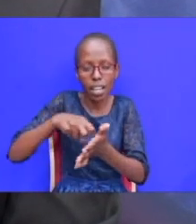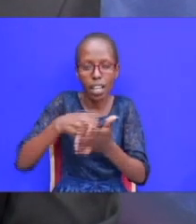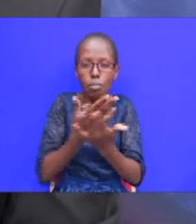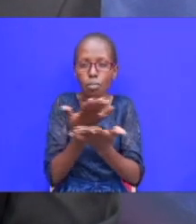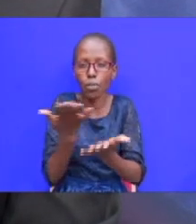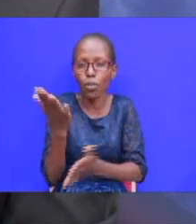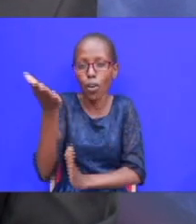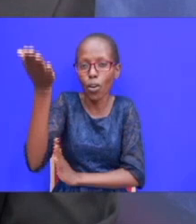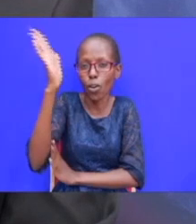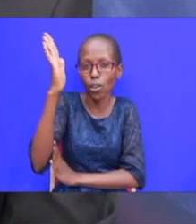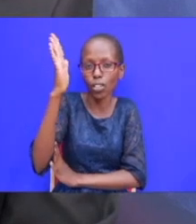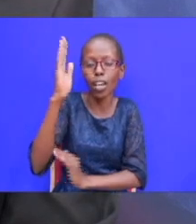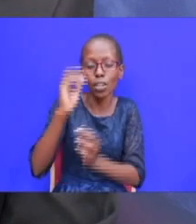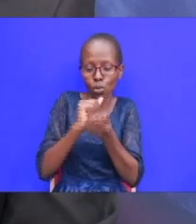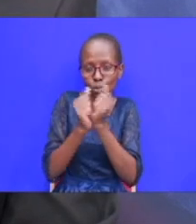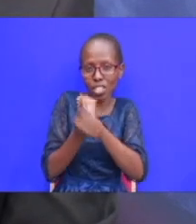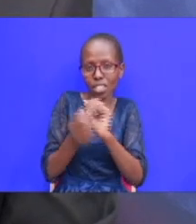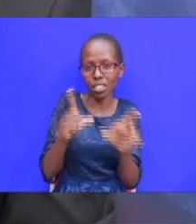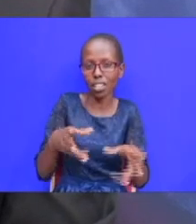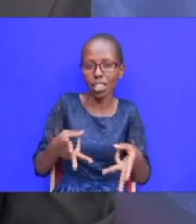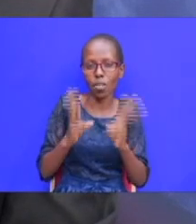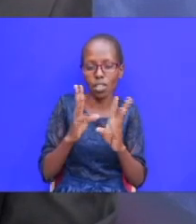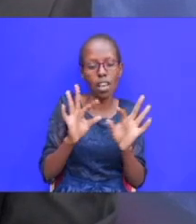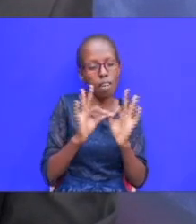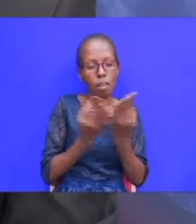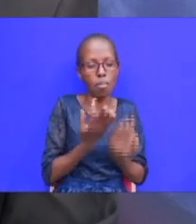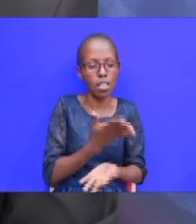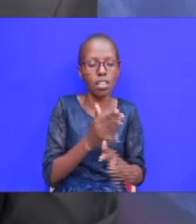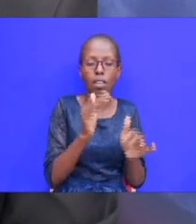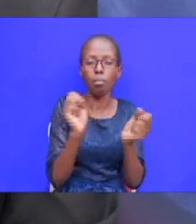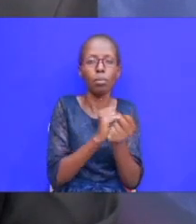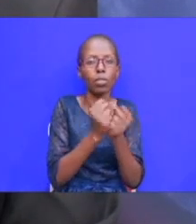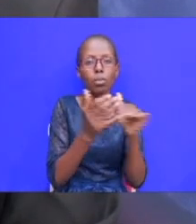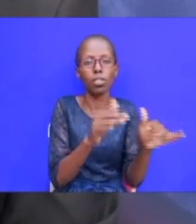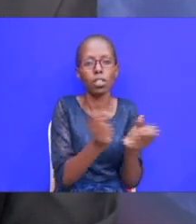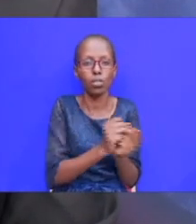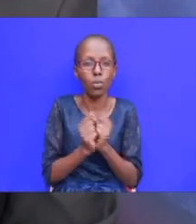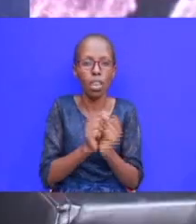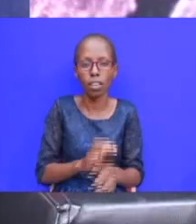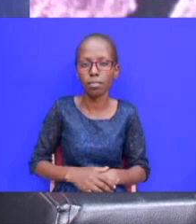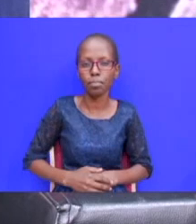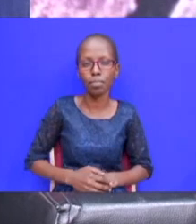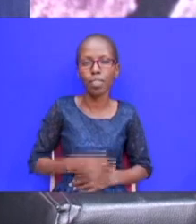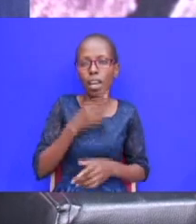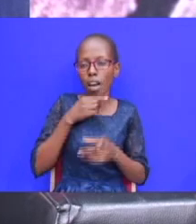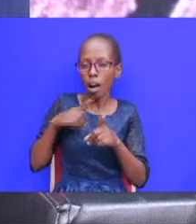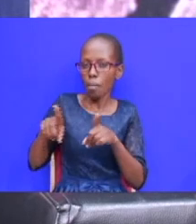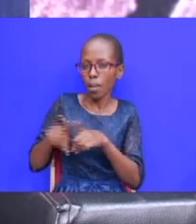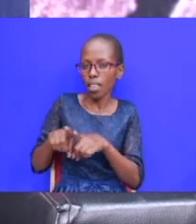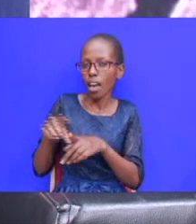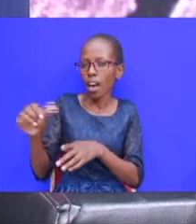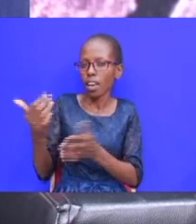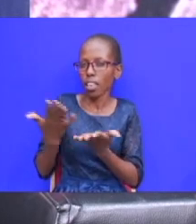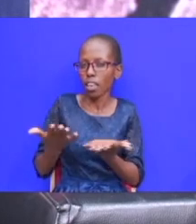god to amend the ways these families cannot stick together if i'm maybe maybe brother migock uh something